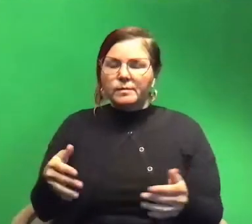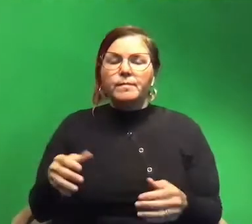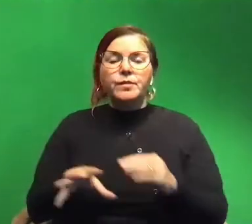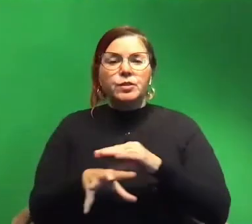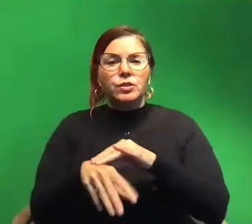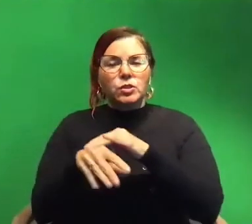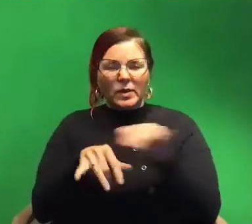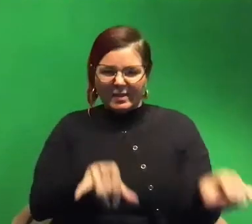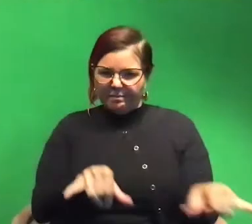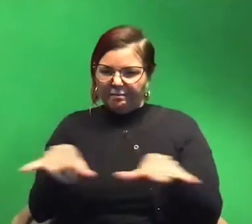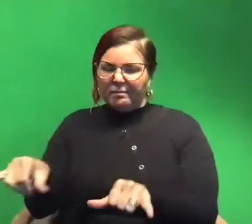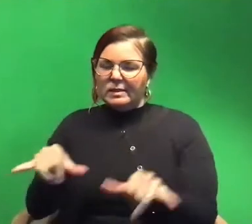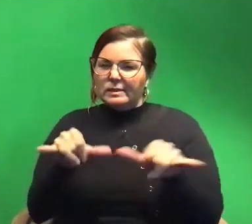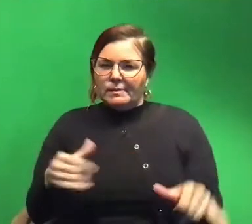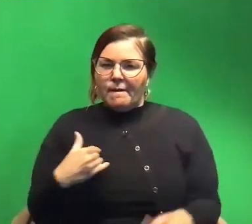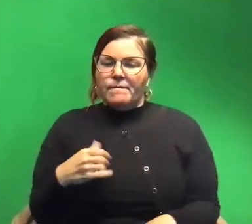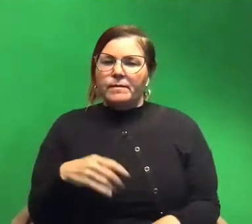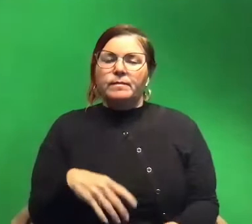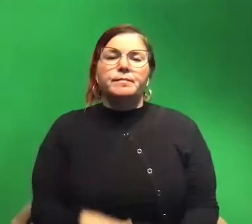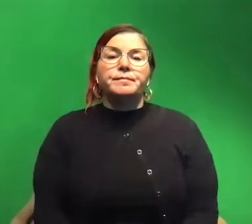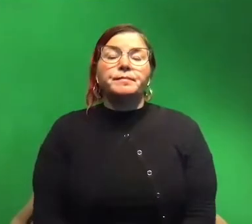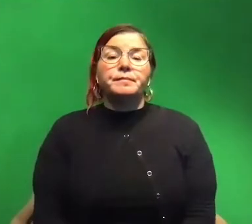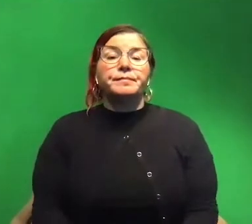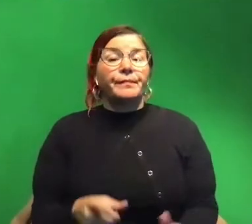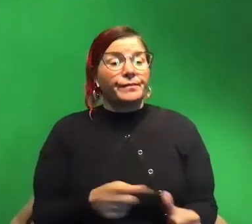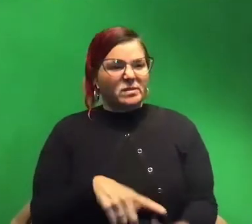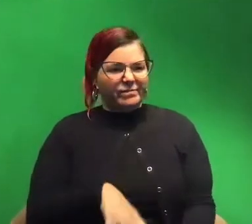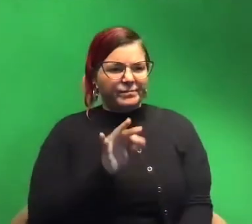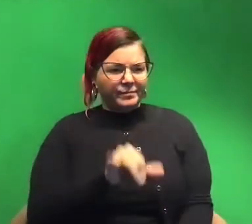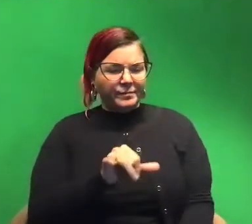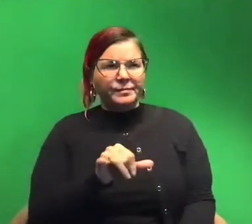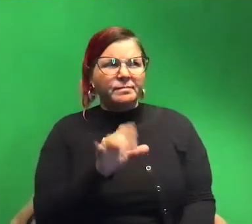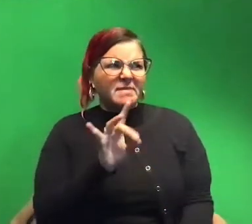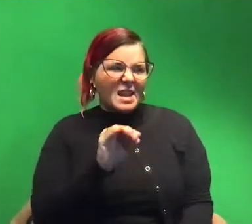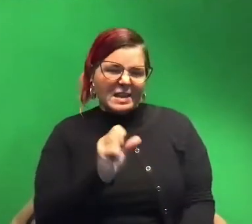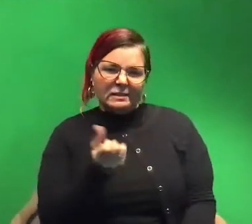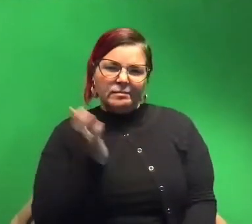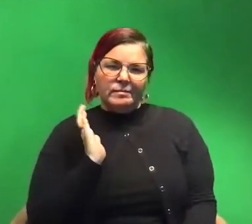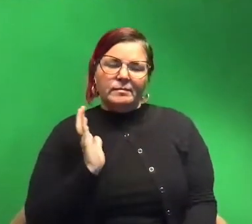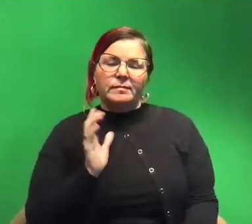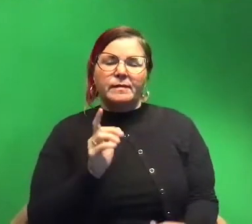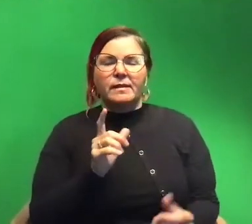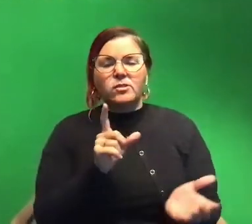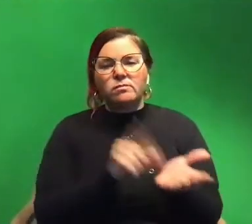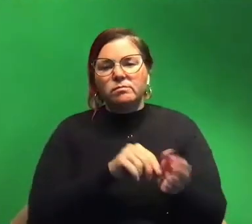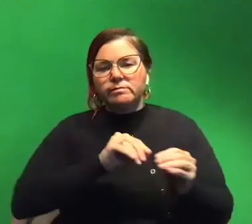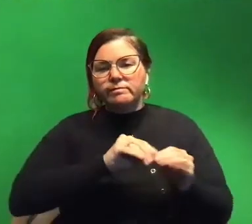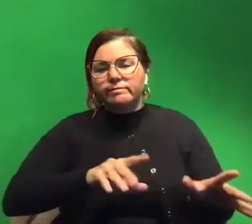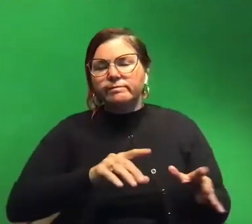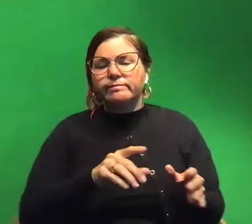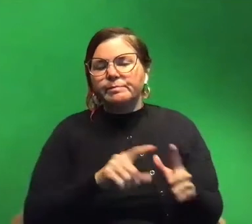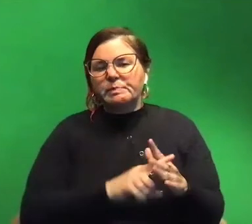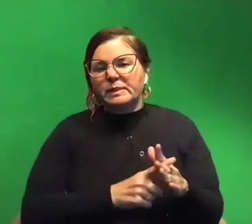similar system. Um when they first discovered this it was like in the 80s when the literature started really coming out on this.